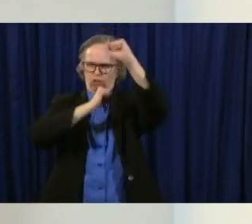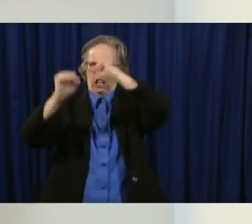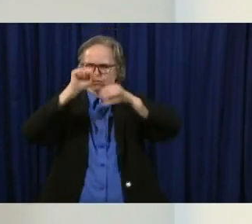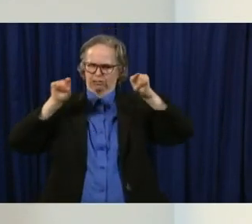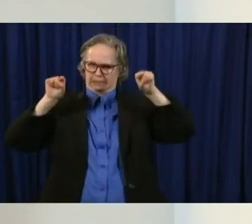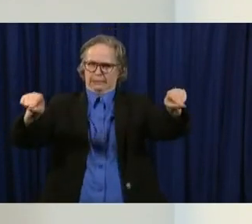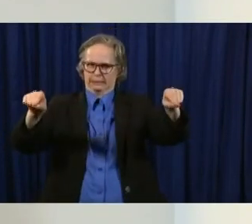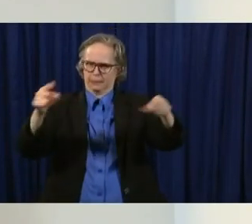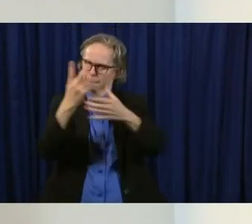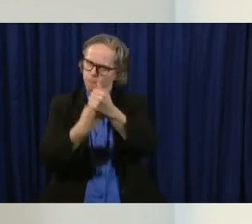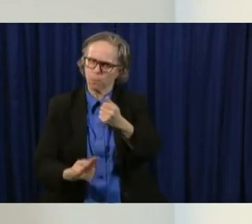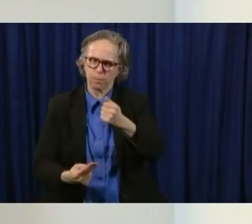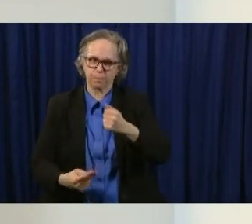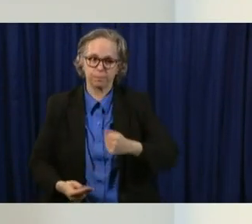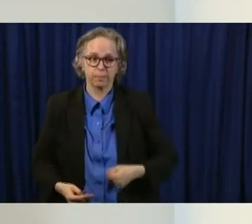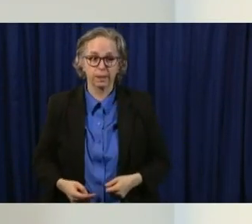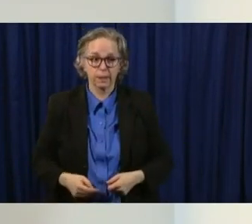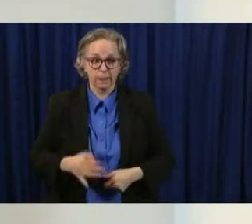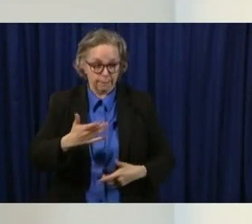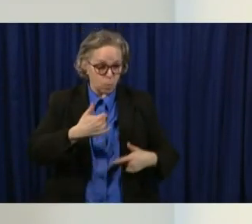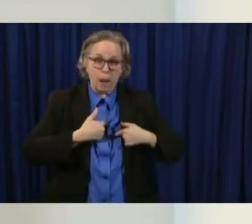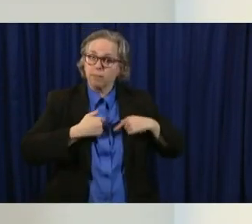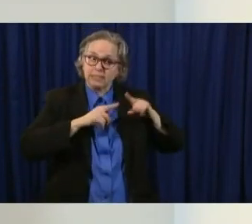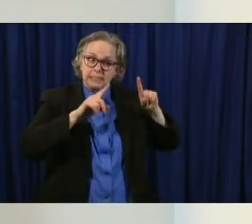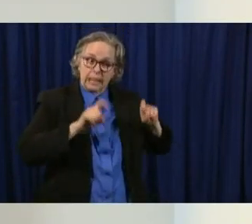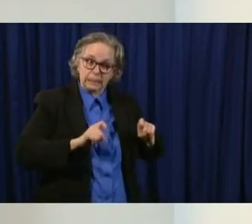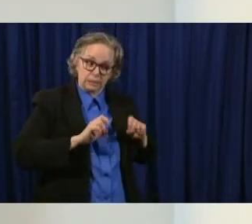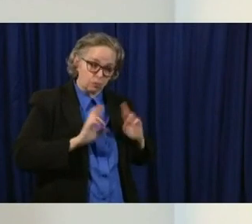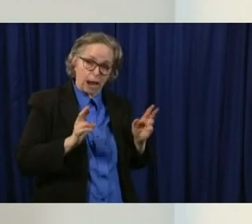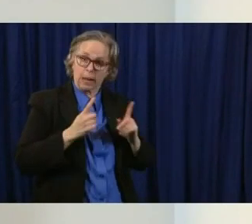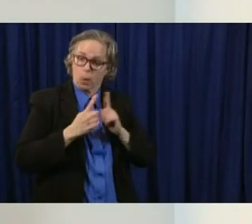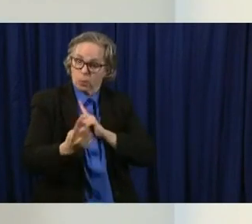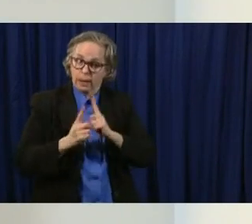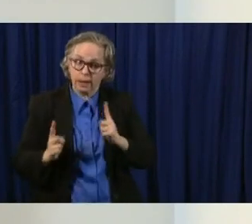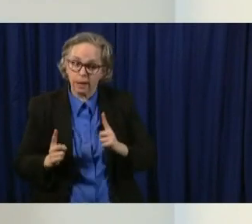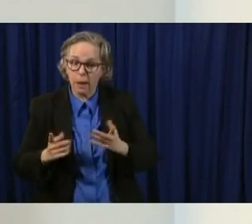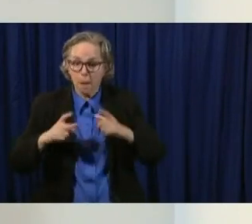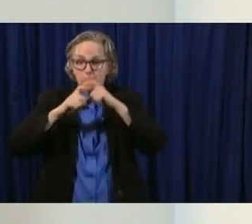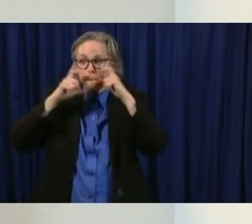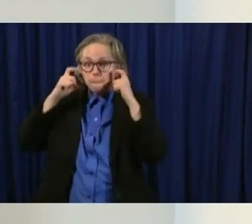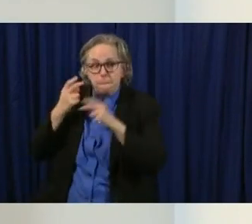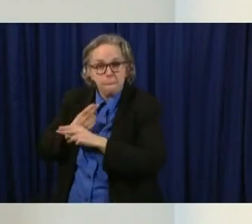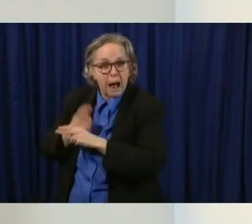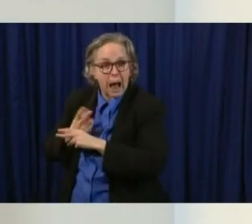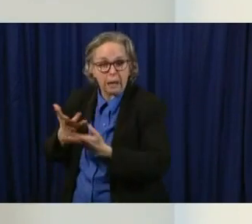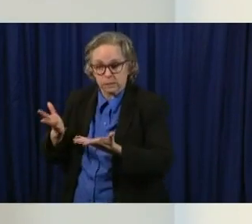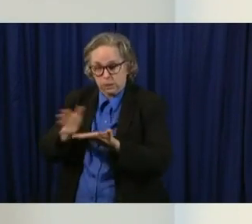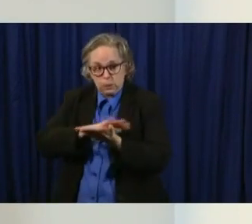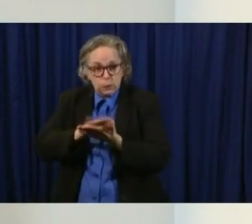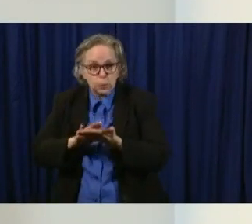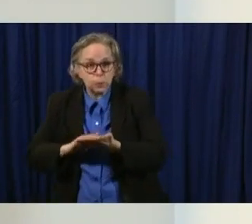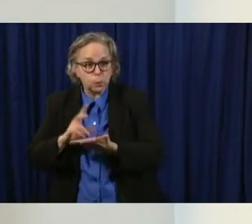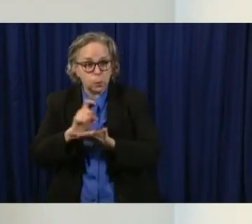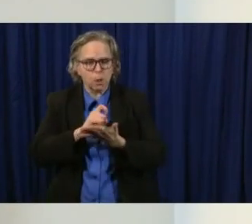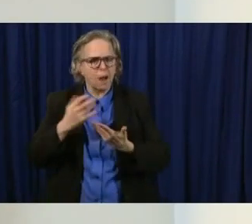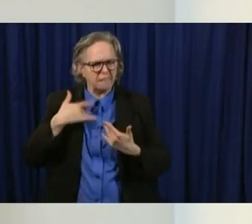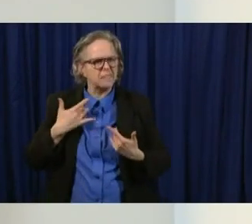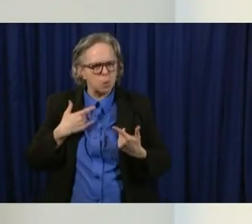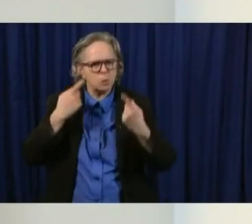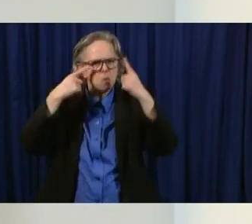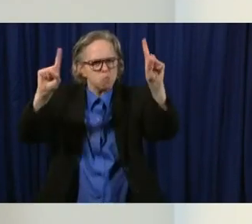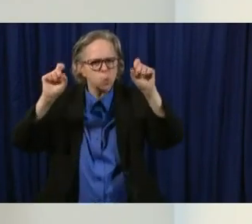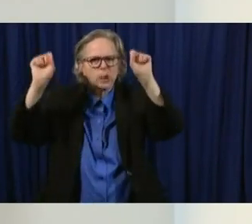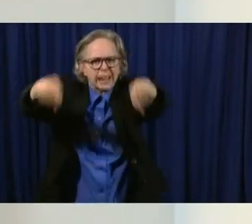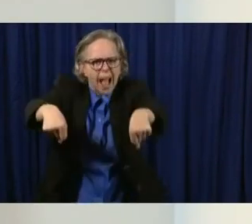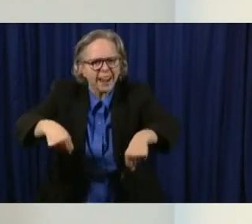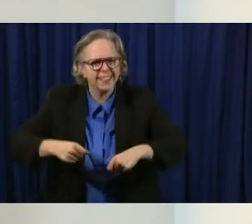distancing, the disinfecting and the wearing of the masks and it is an effective coronavirus strategy. And,